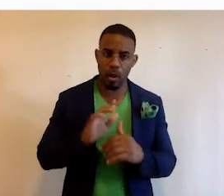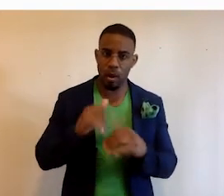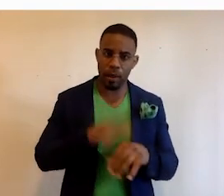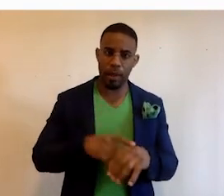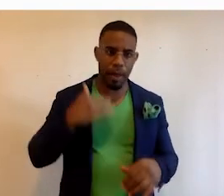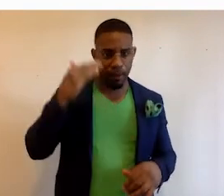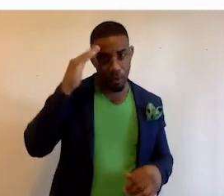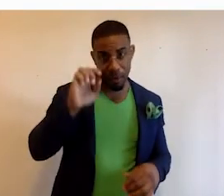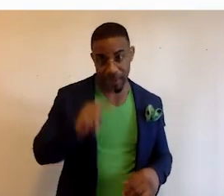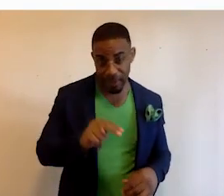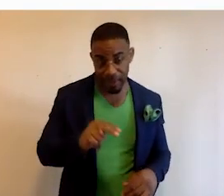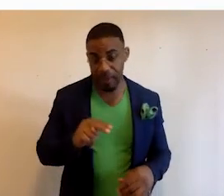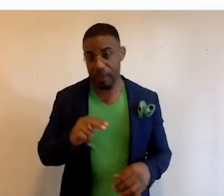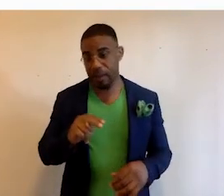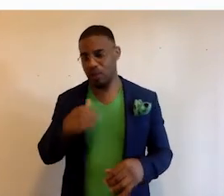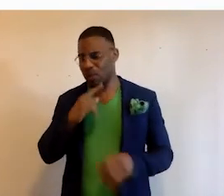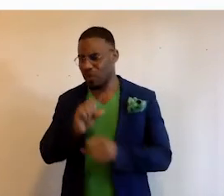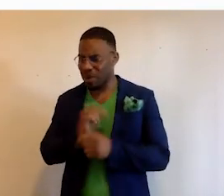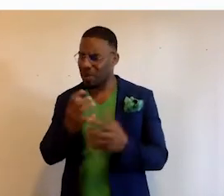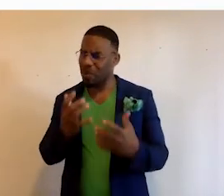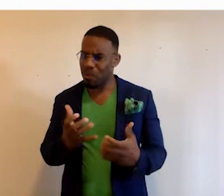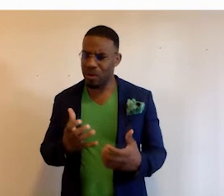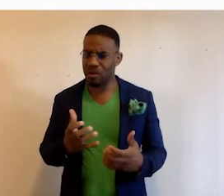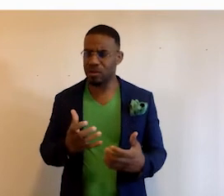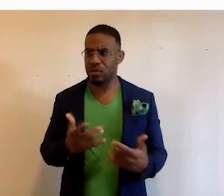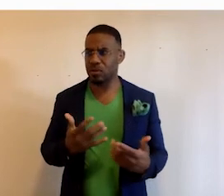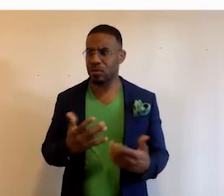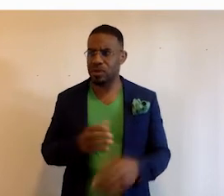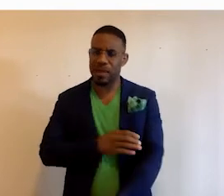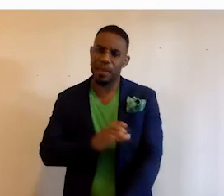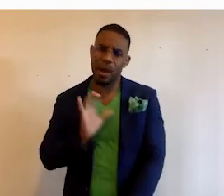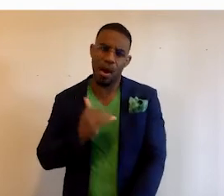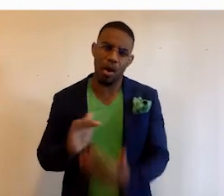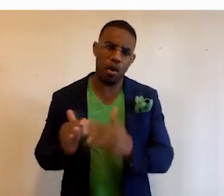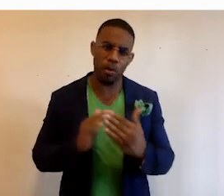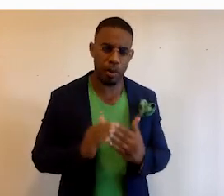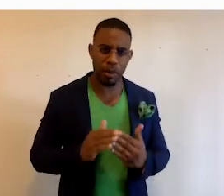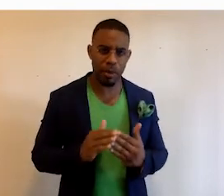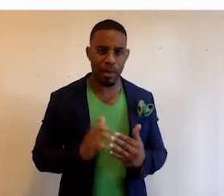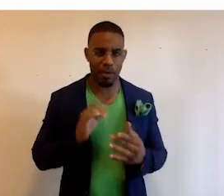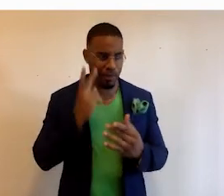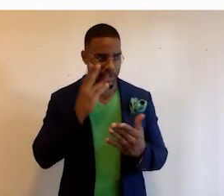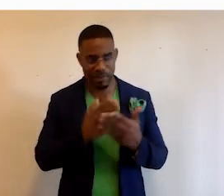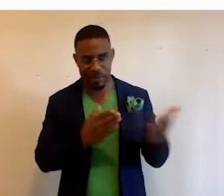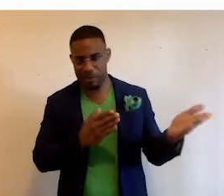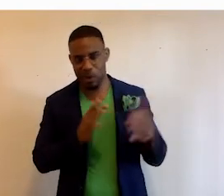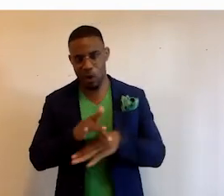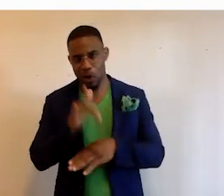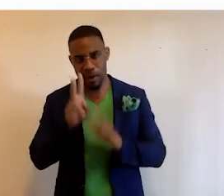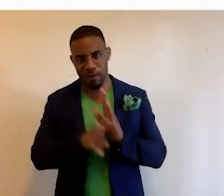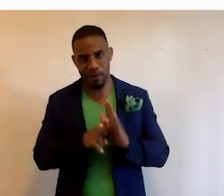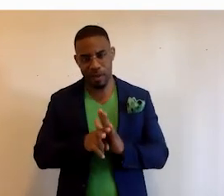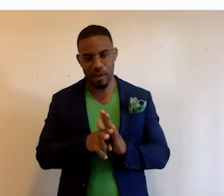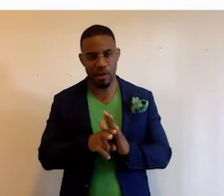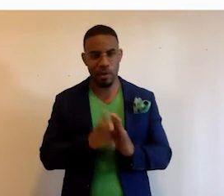time that I've known Ken, is we really wanted to empower our community. And as you've seen in some of those early videos,